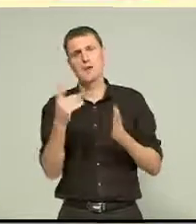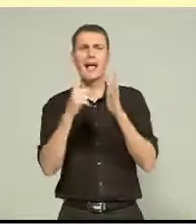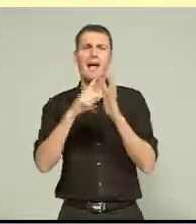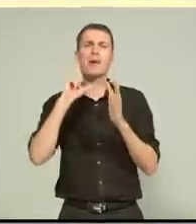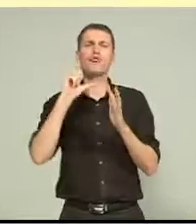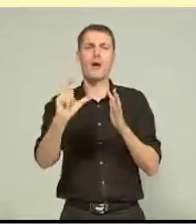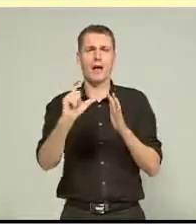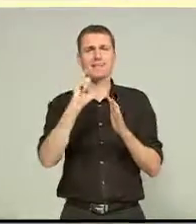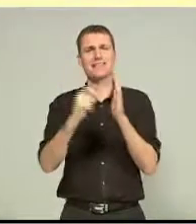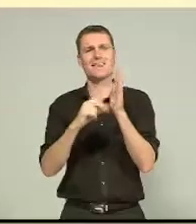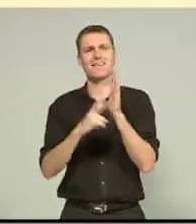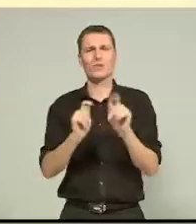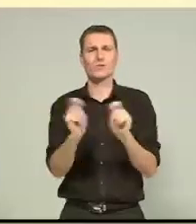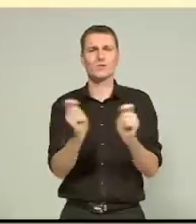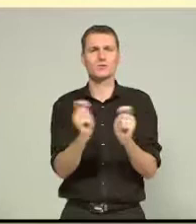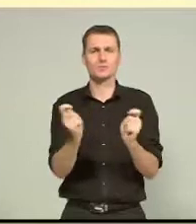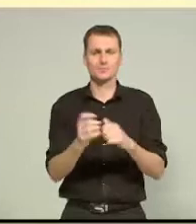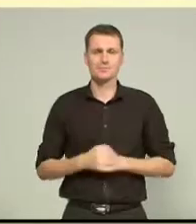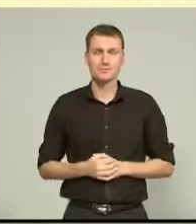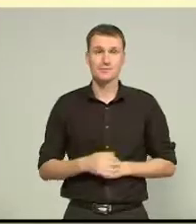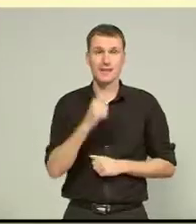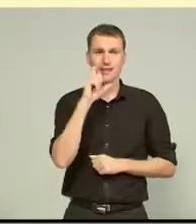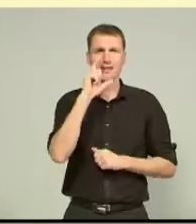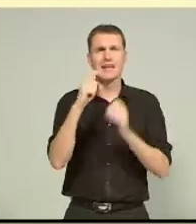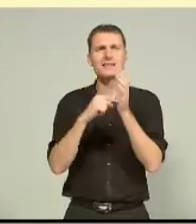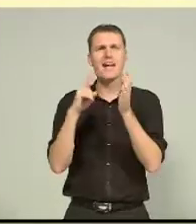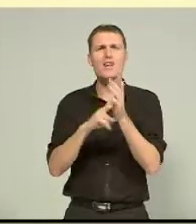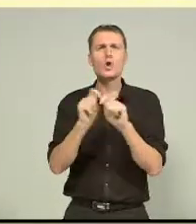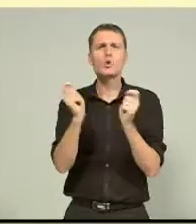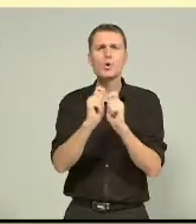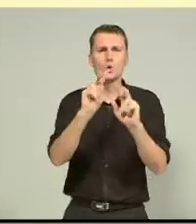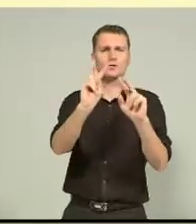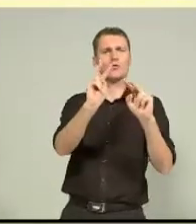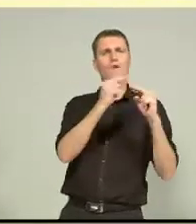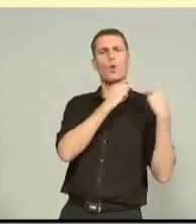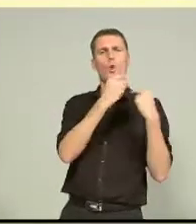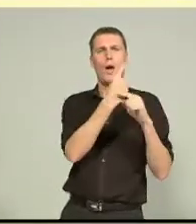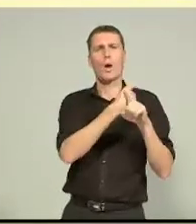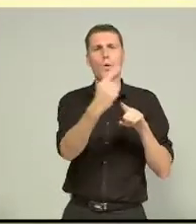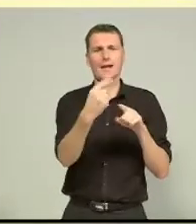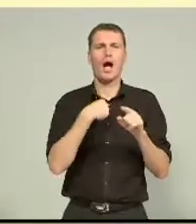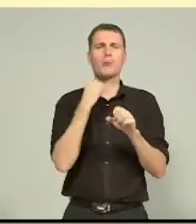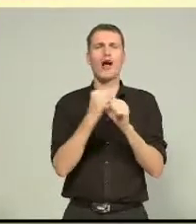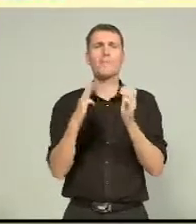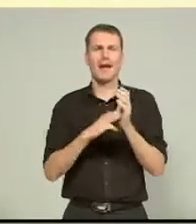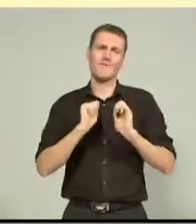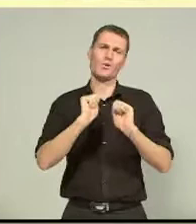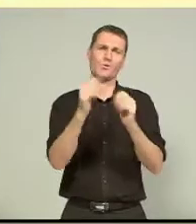CTV News. That's CTV News Week in Review. I'm Grant Mangan. Have a great weekend.